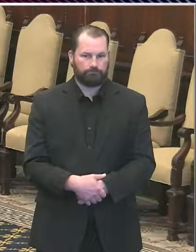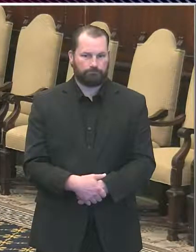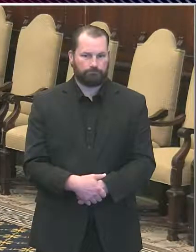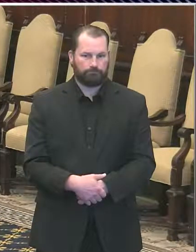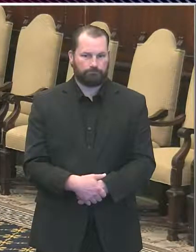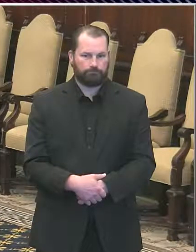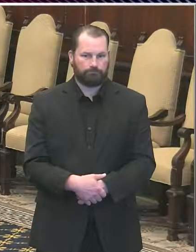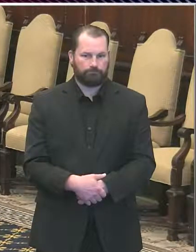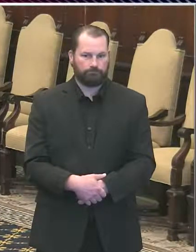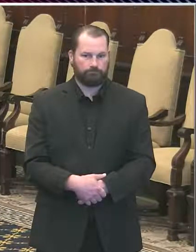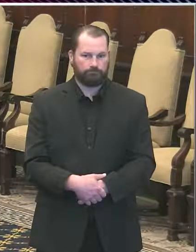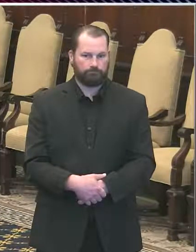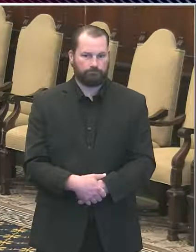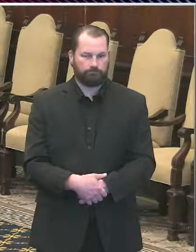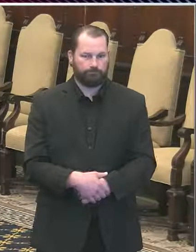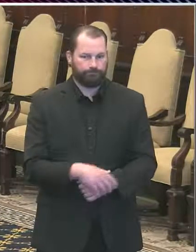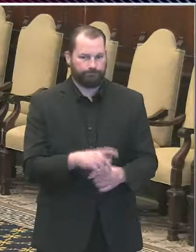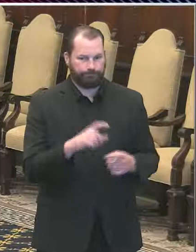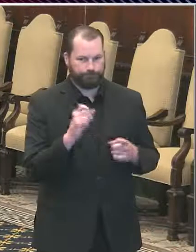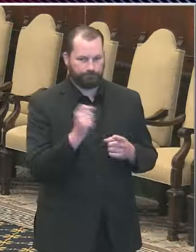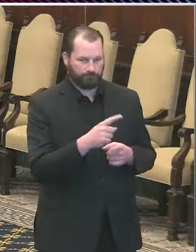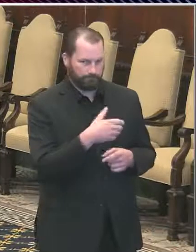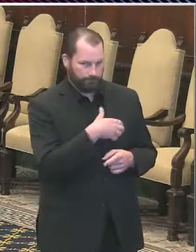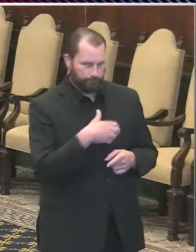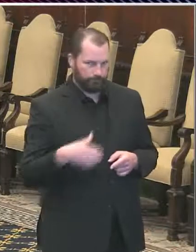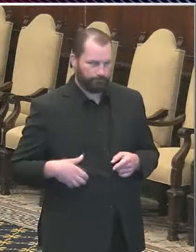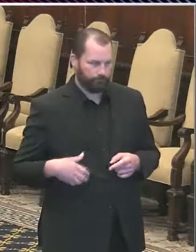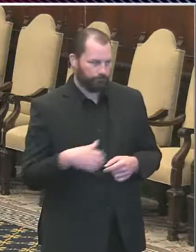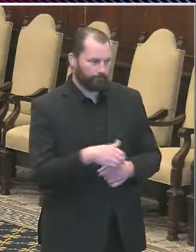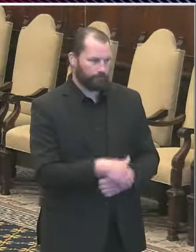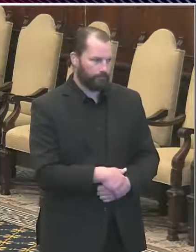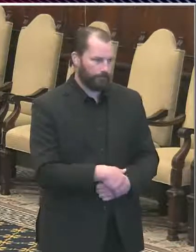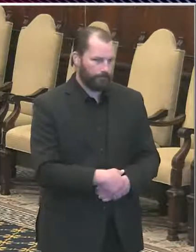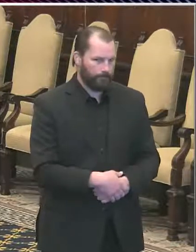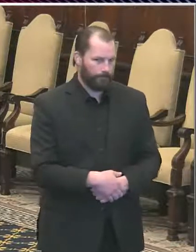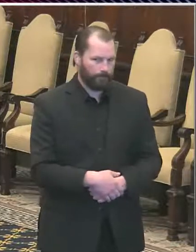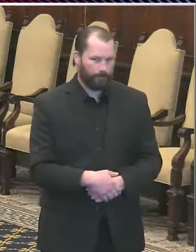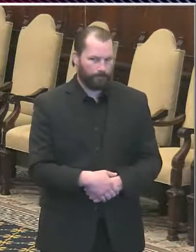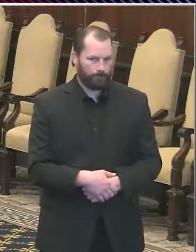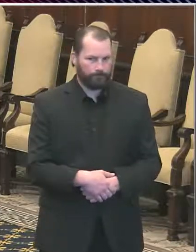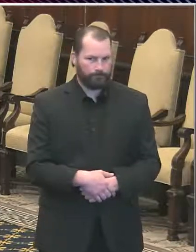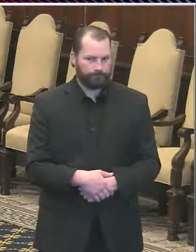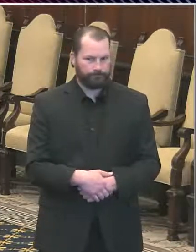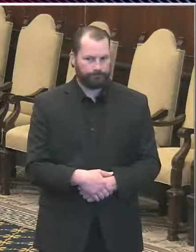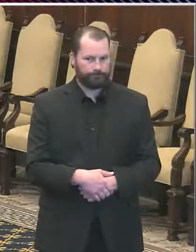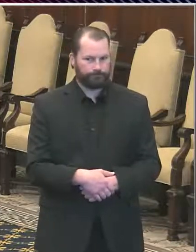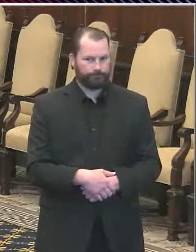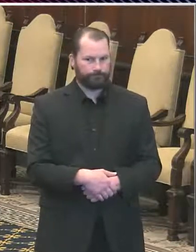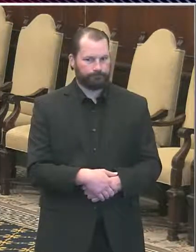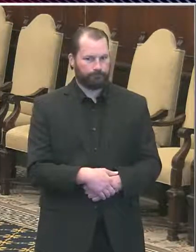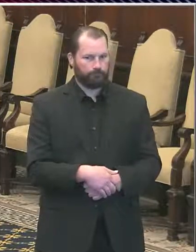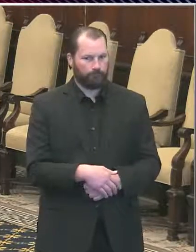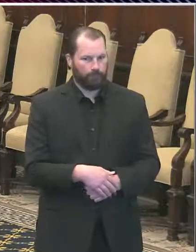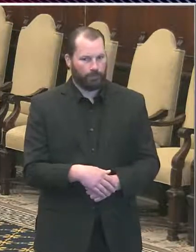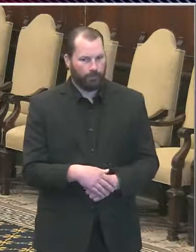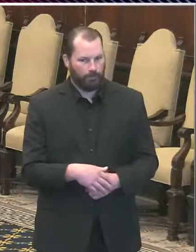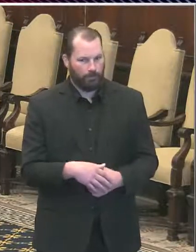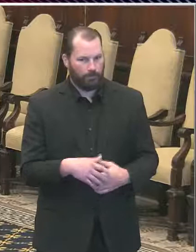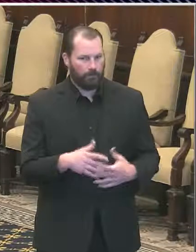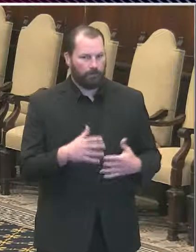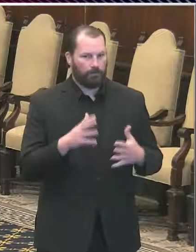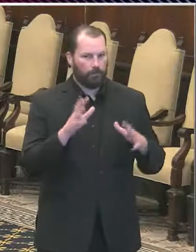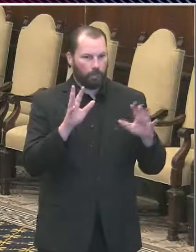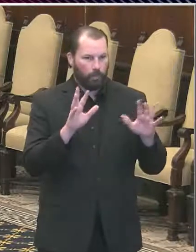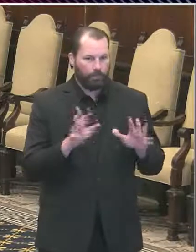This question is for the mayor and the question has to deal with the fact that now over the weekend as the temperatures are rising and the weather is fine, people are